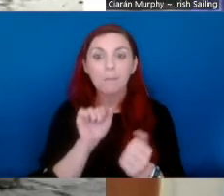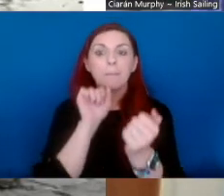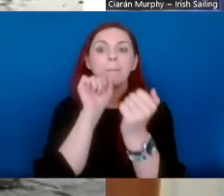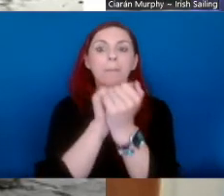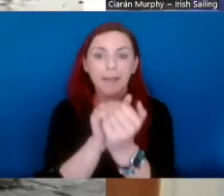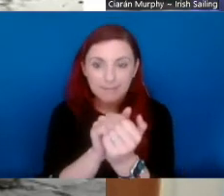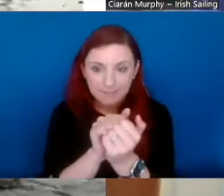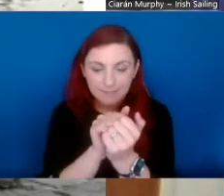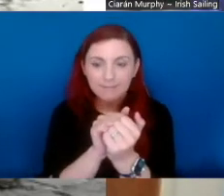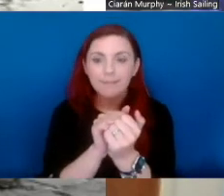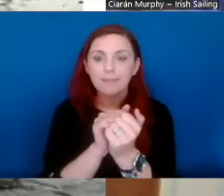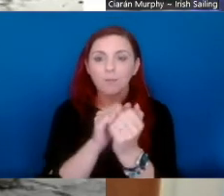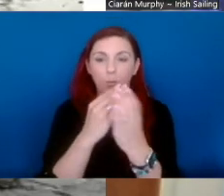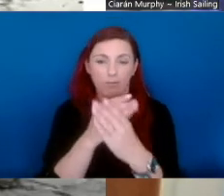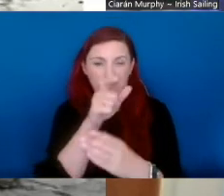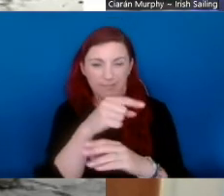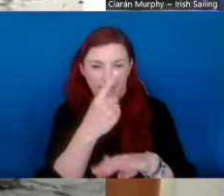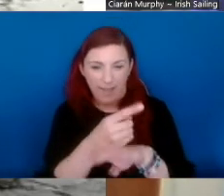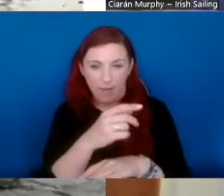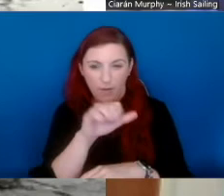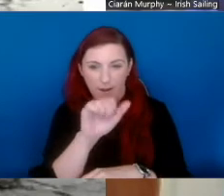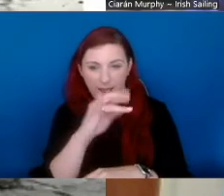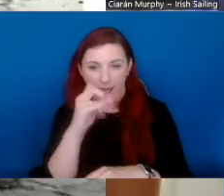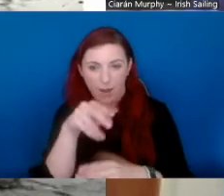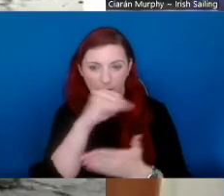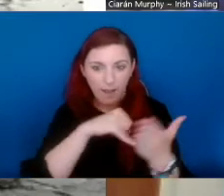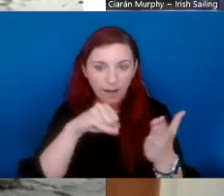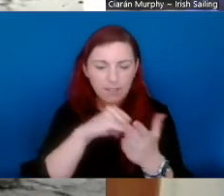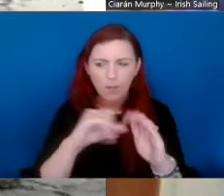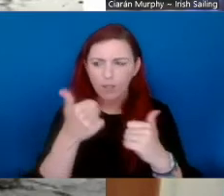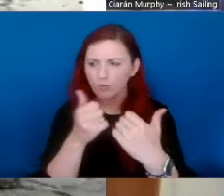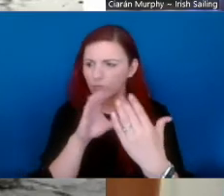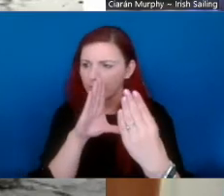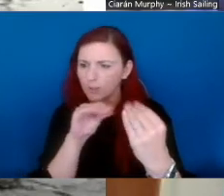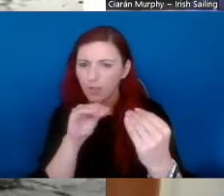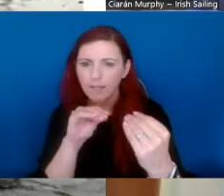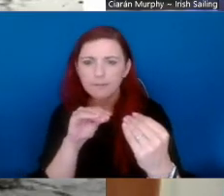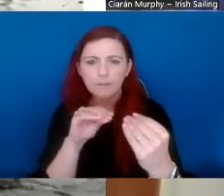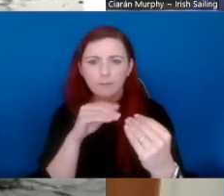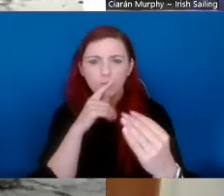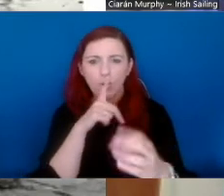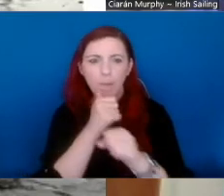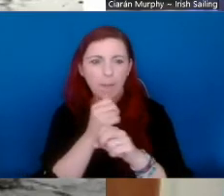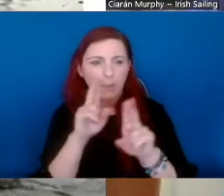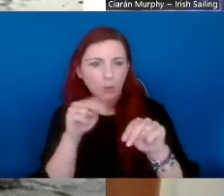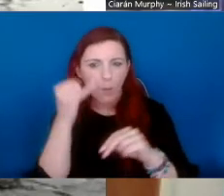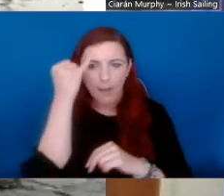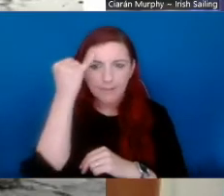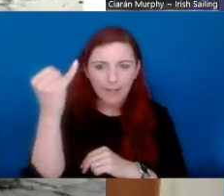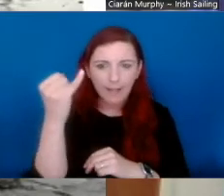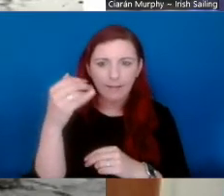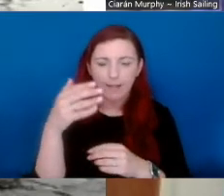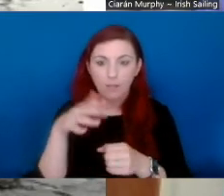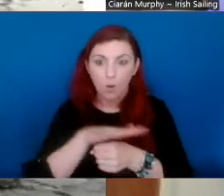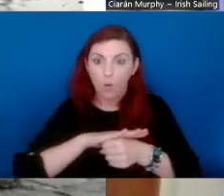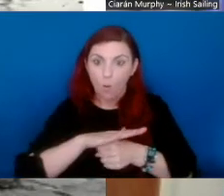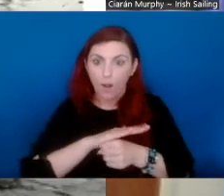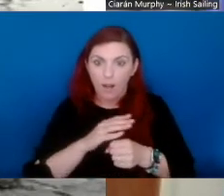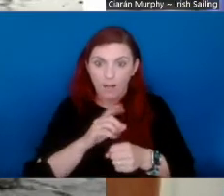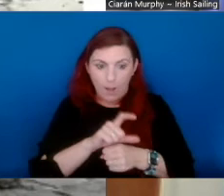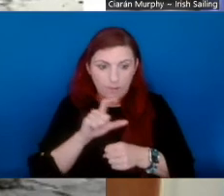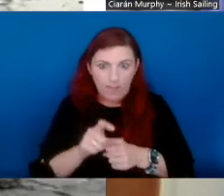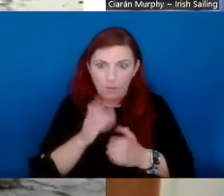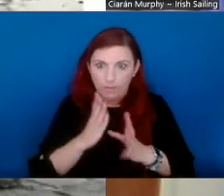but met up with him on Arran. And we had a great chat about this new idea that, uh, the Dormant accounts funding had created some